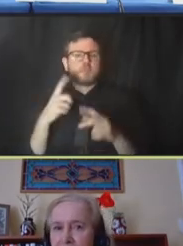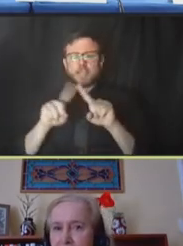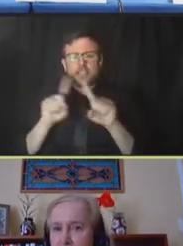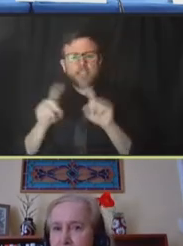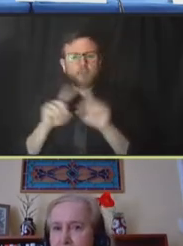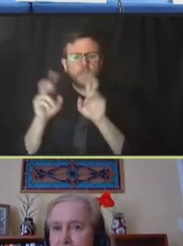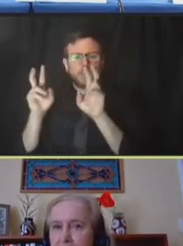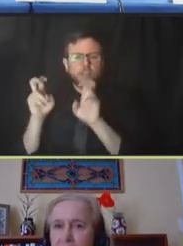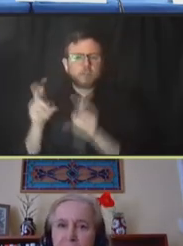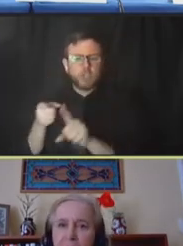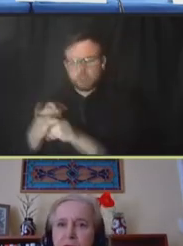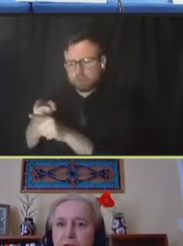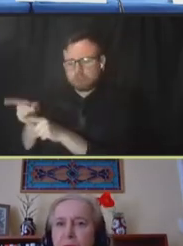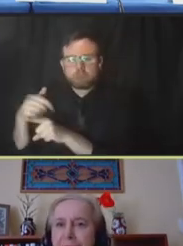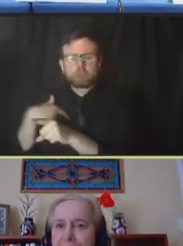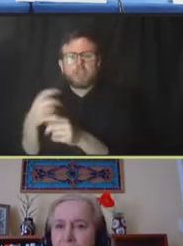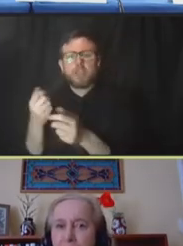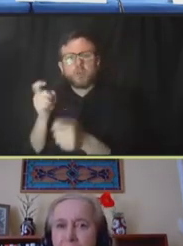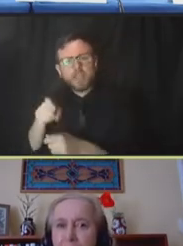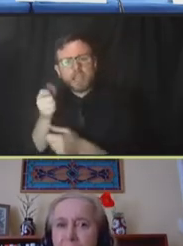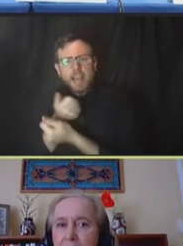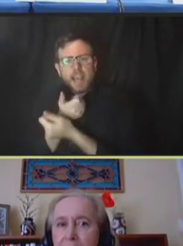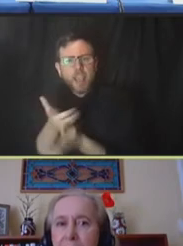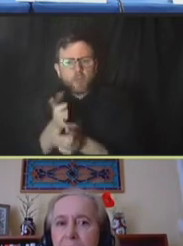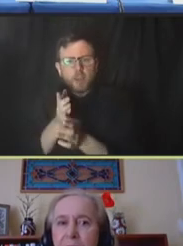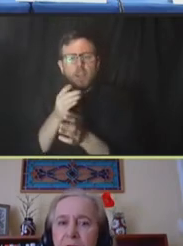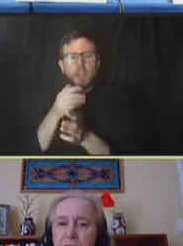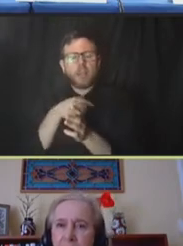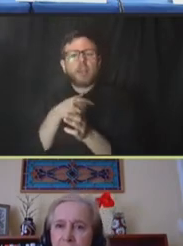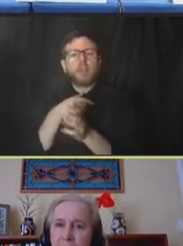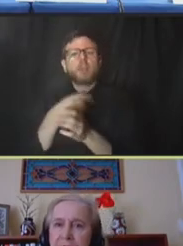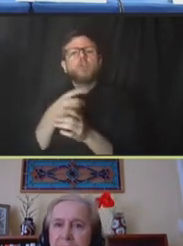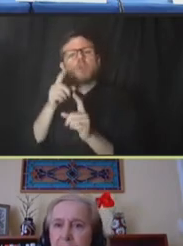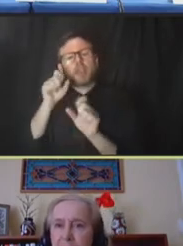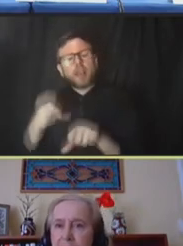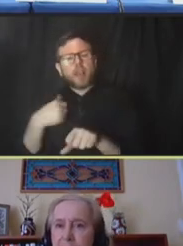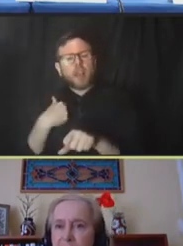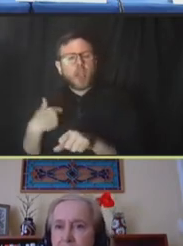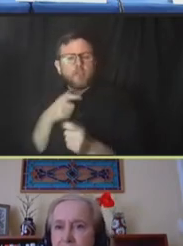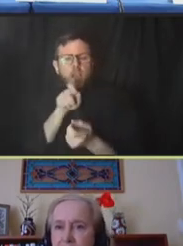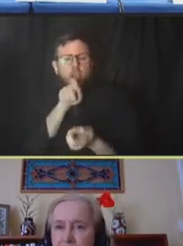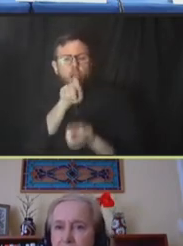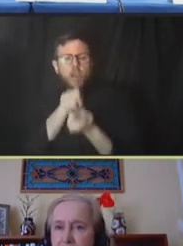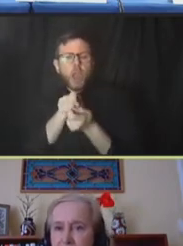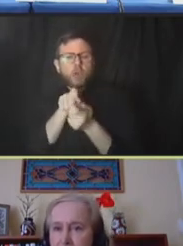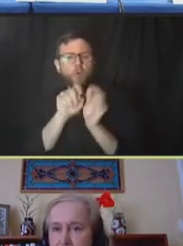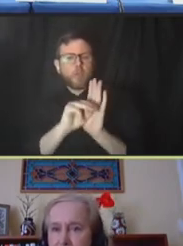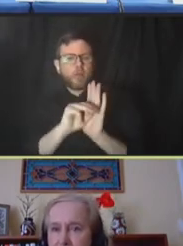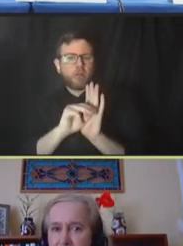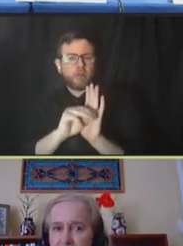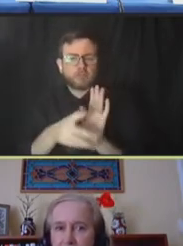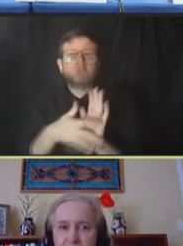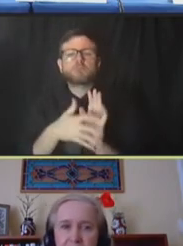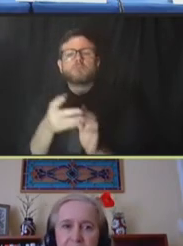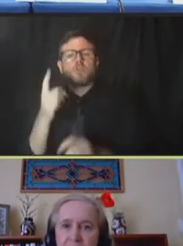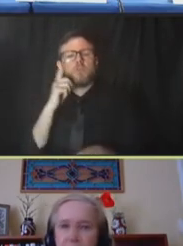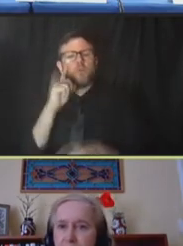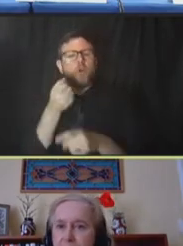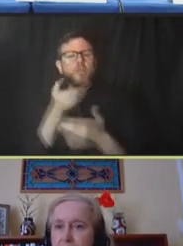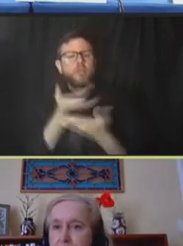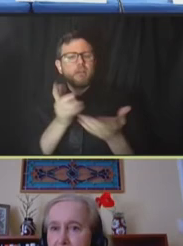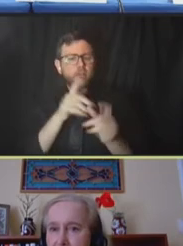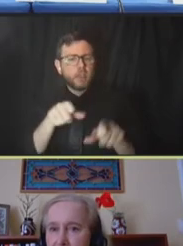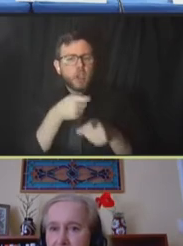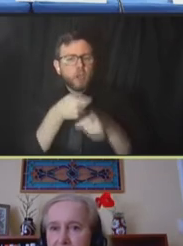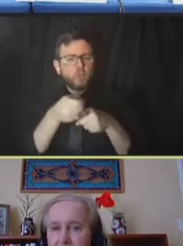or have learned about to do accurate modeling. So, for example, in terms of perishable product supply chains, we've done a lot of